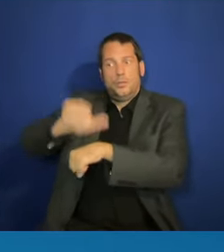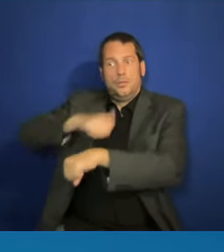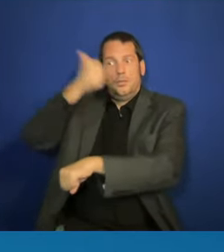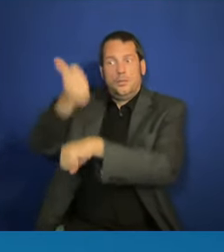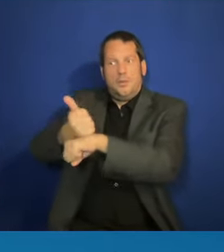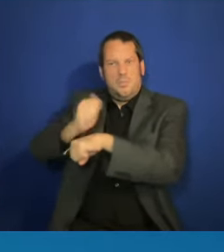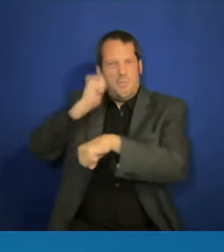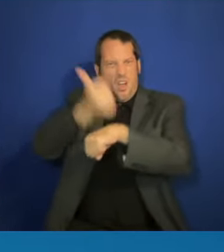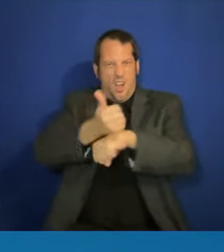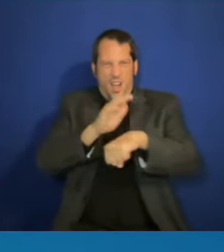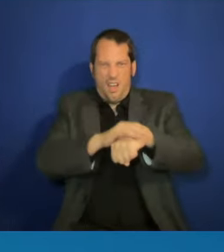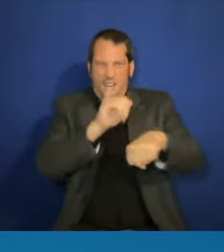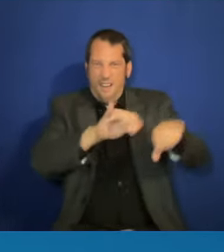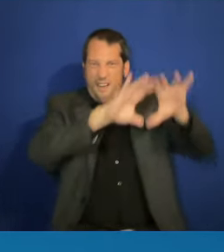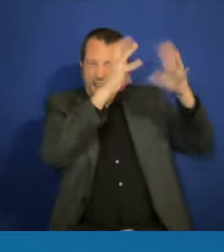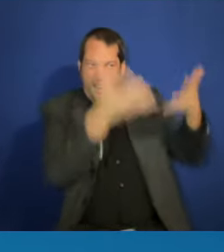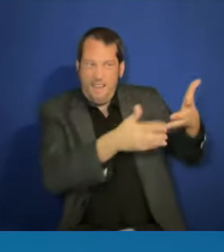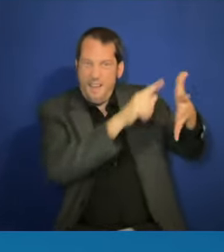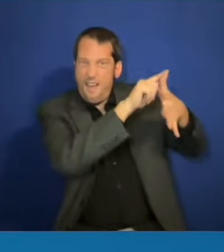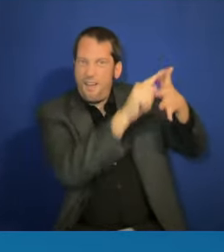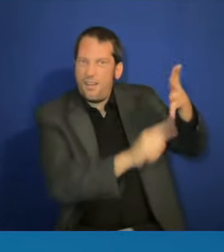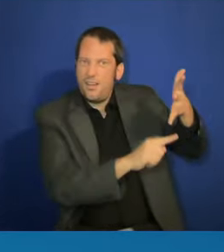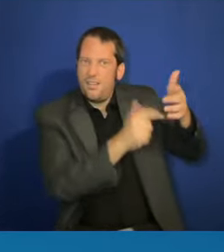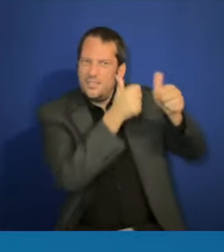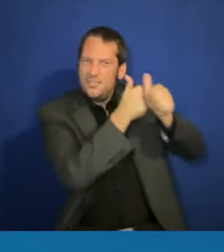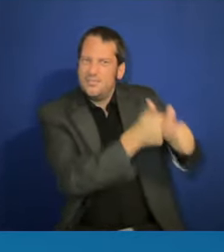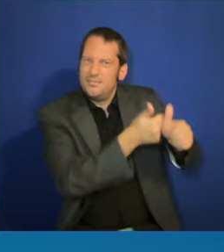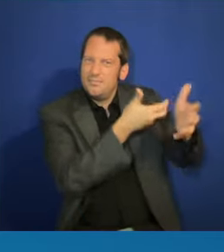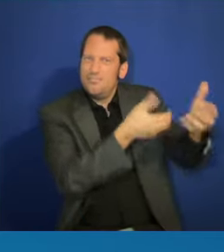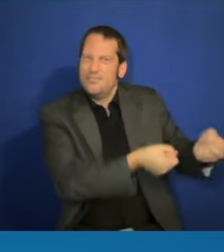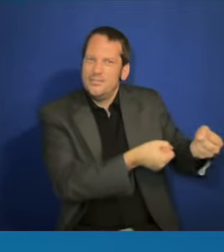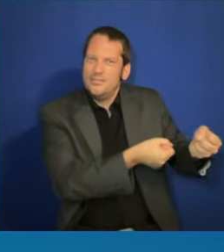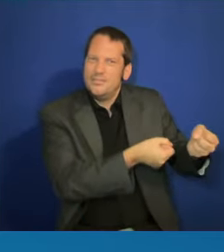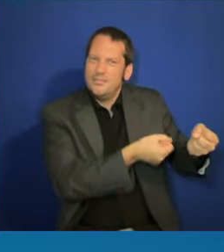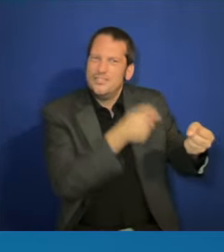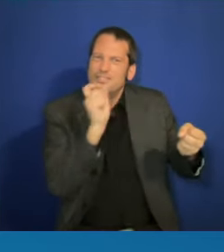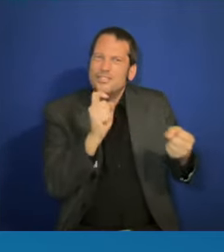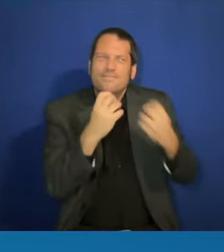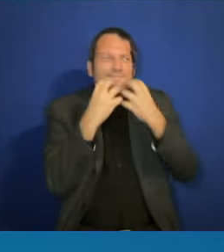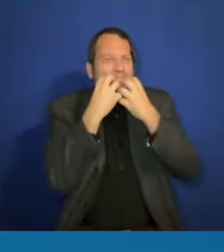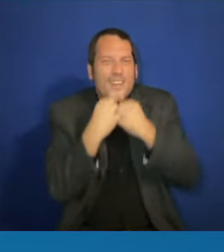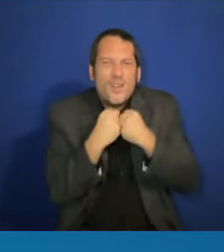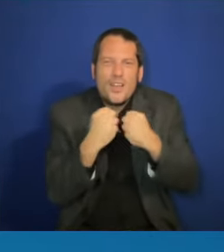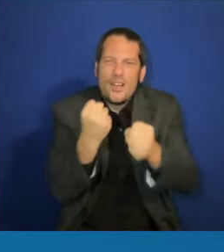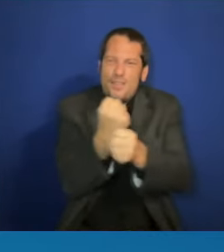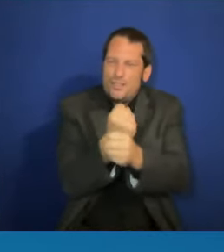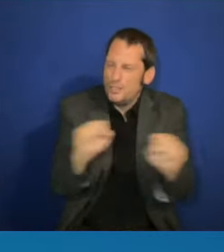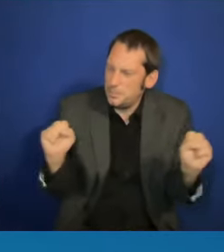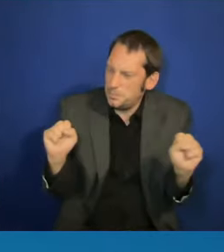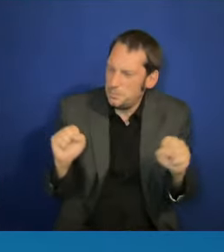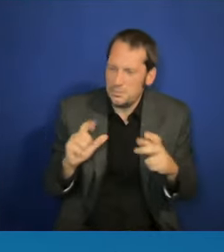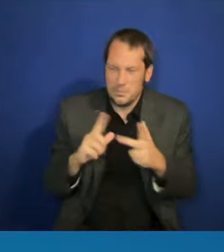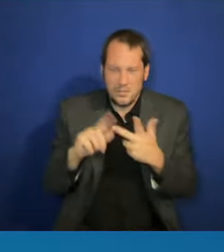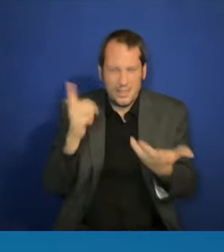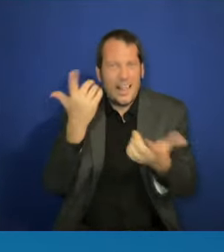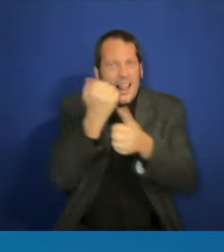and liberty. And when I say freedom, that includes the freedom to just be.